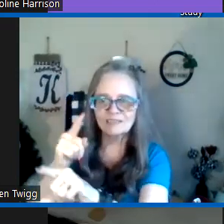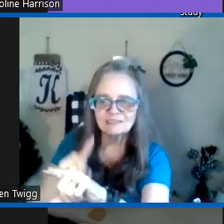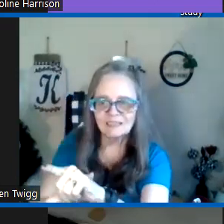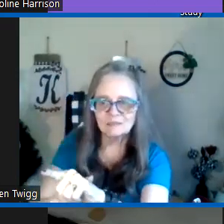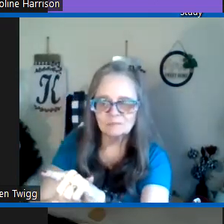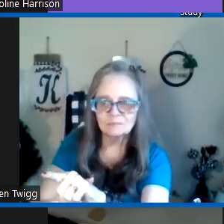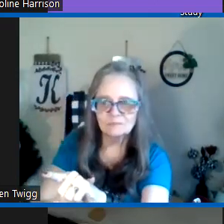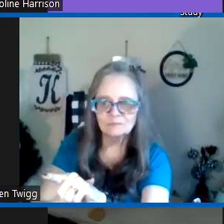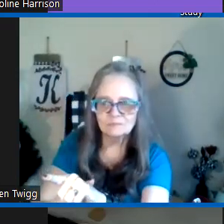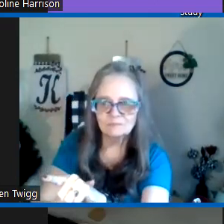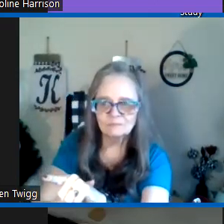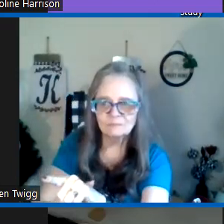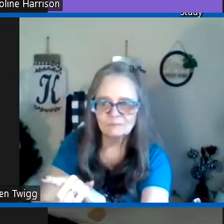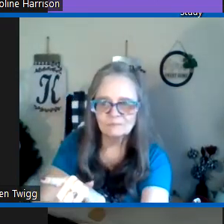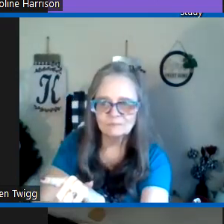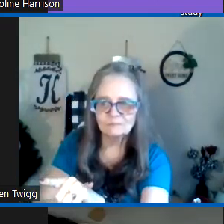God's right time